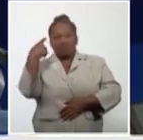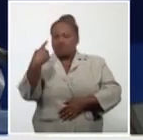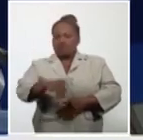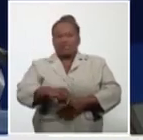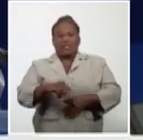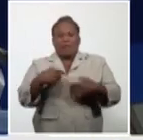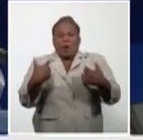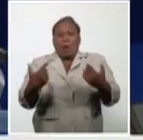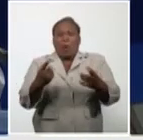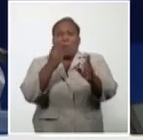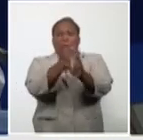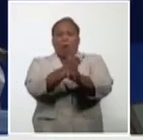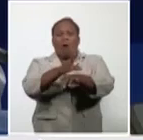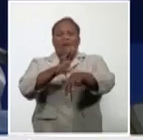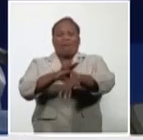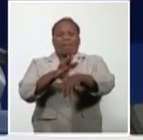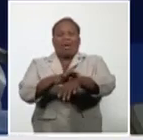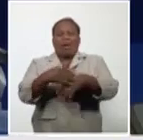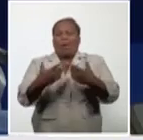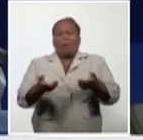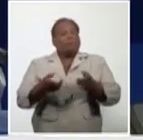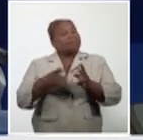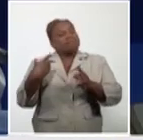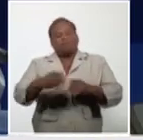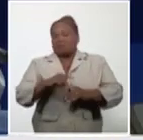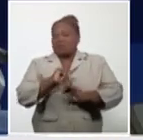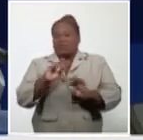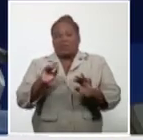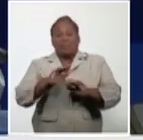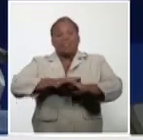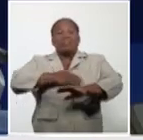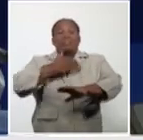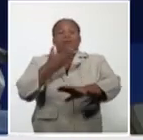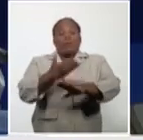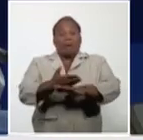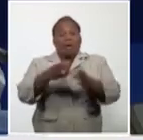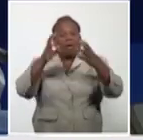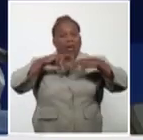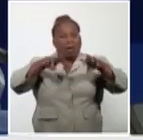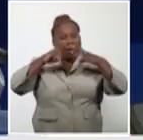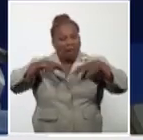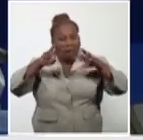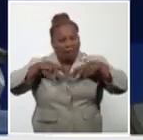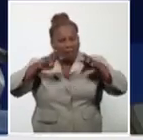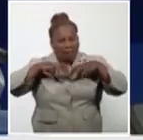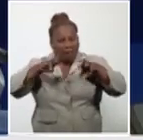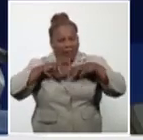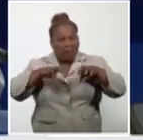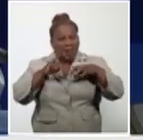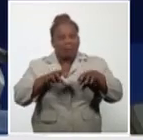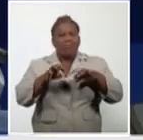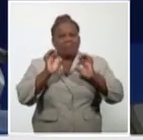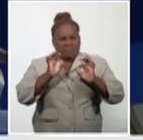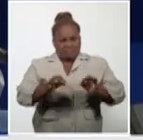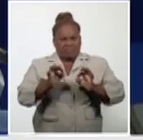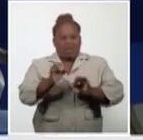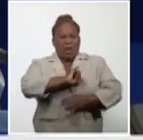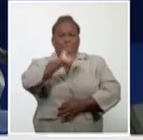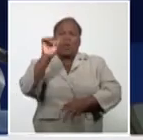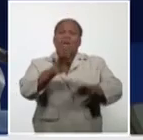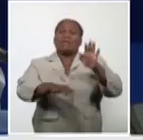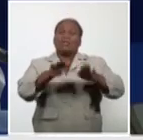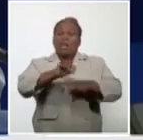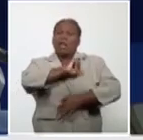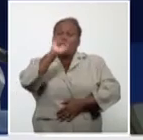.4 percent did not specify the source of infection. It could not be specified and probably later